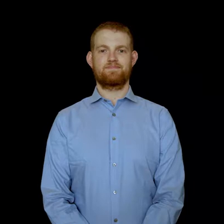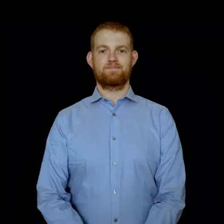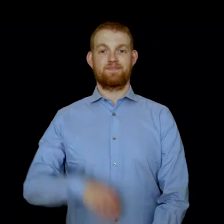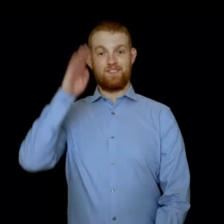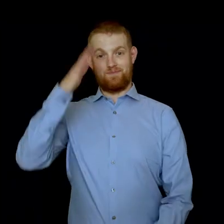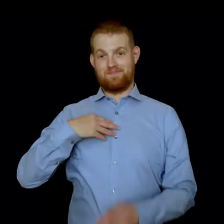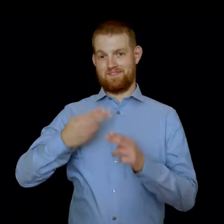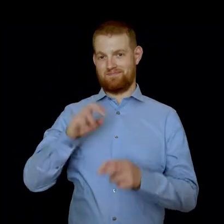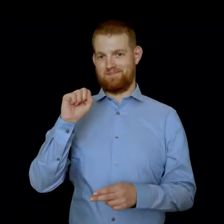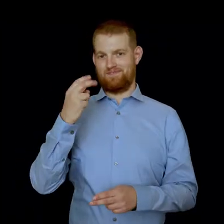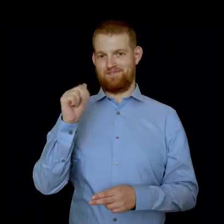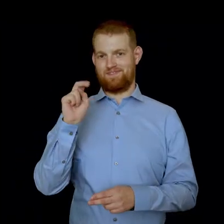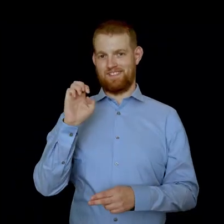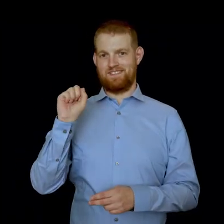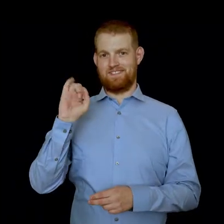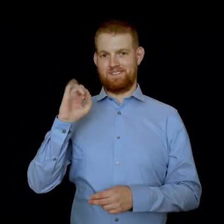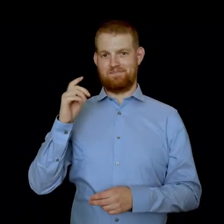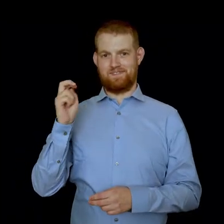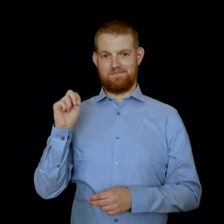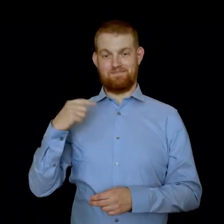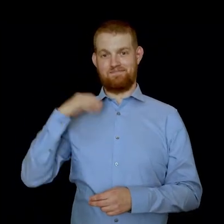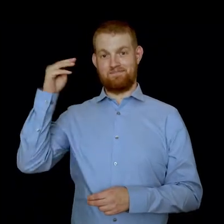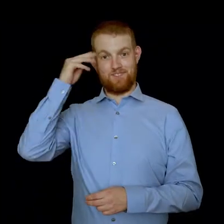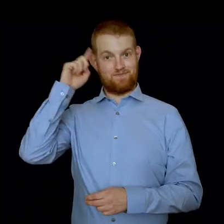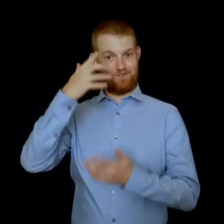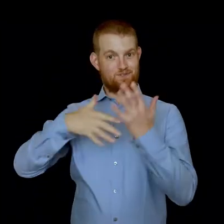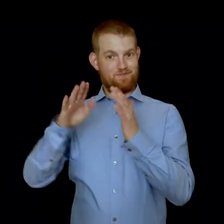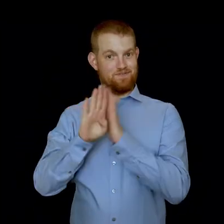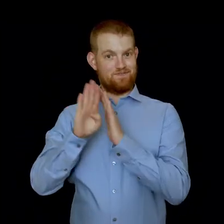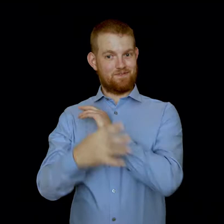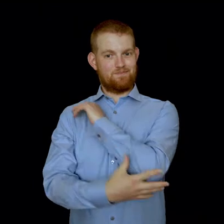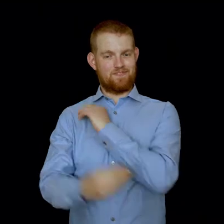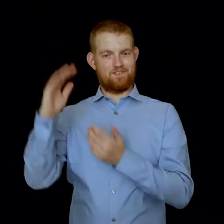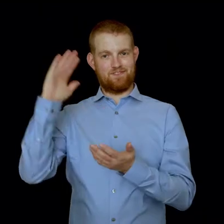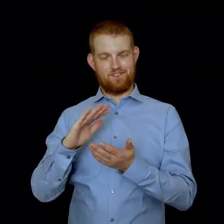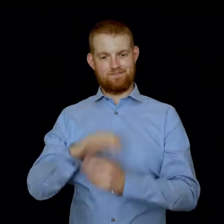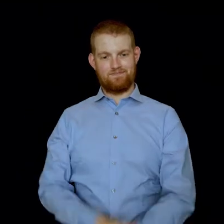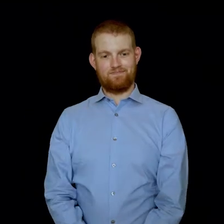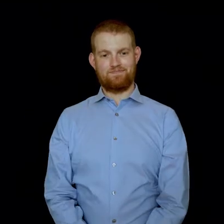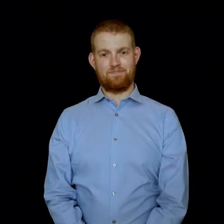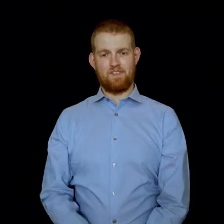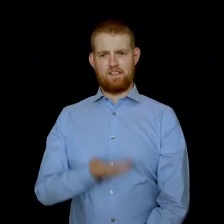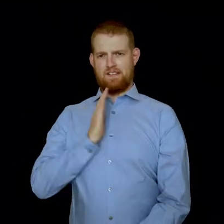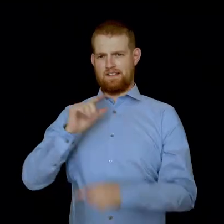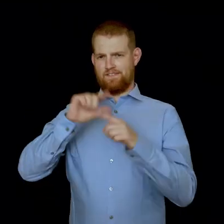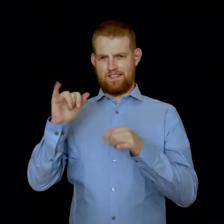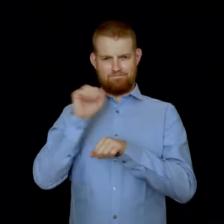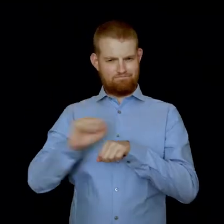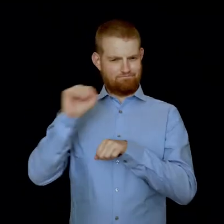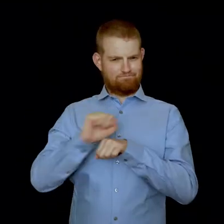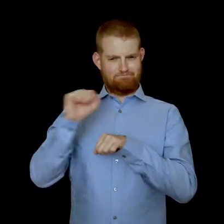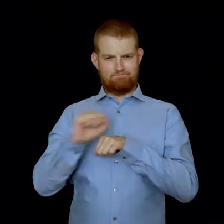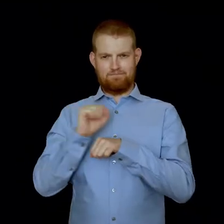Hi there, my name is Shane Simpson and I'm the Minister of Social Development and Poverty Reduction. Our government has been working hard